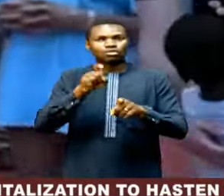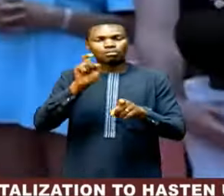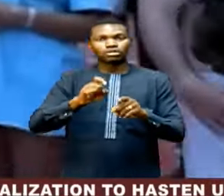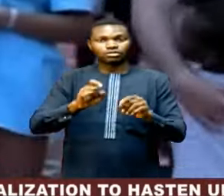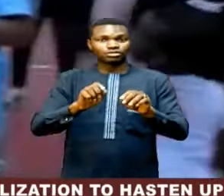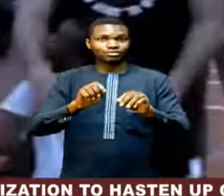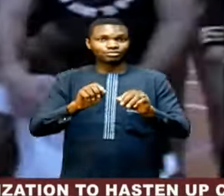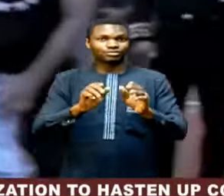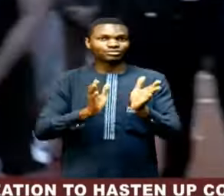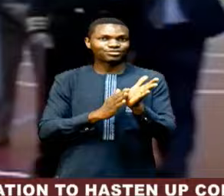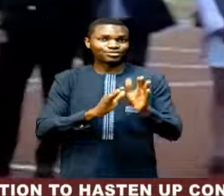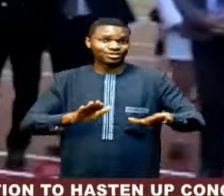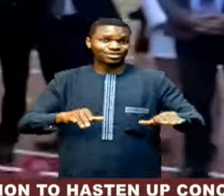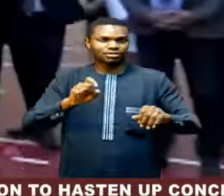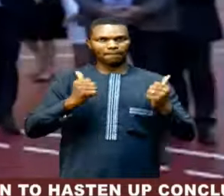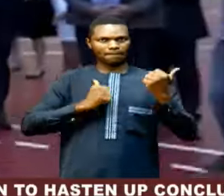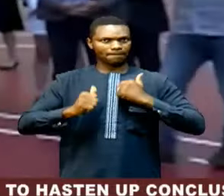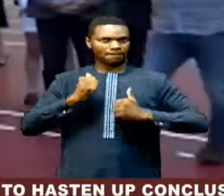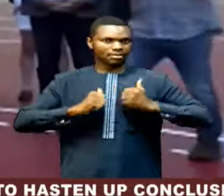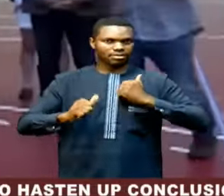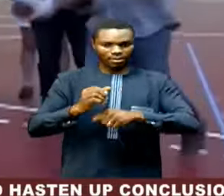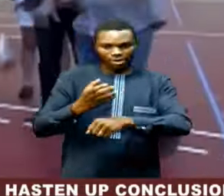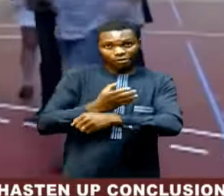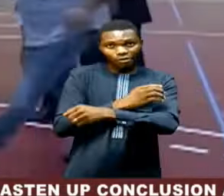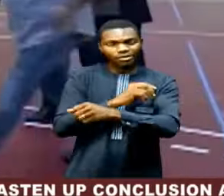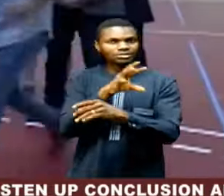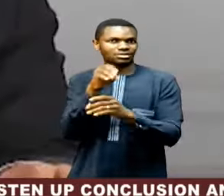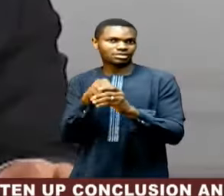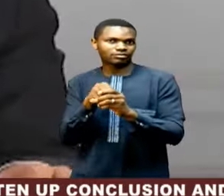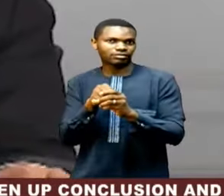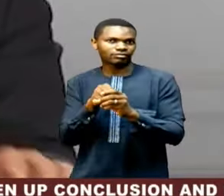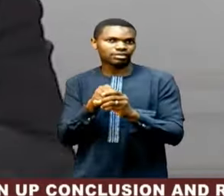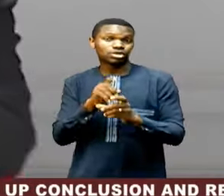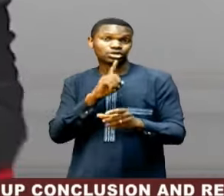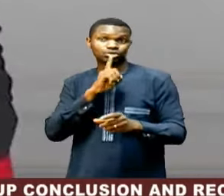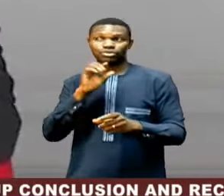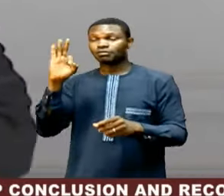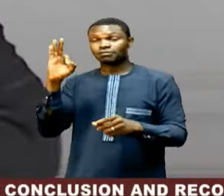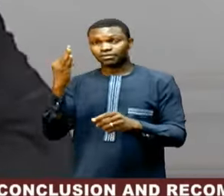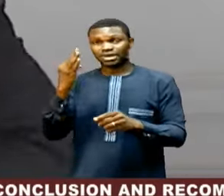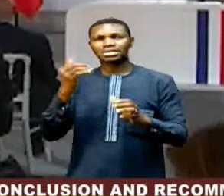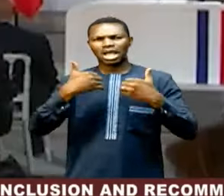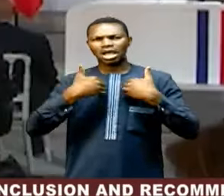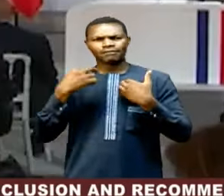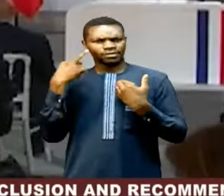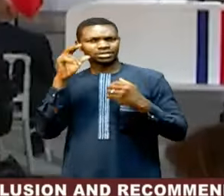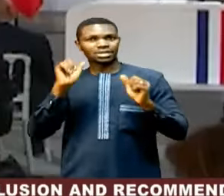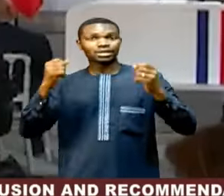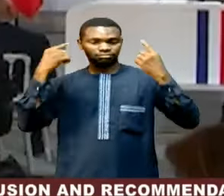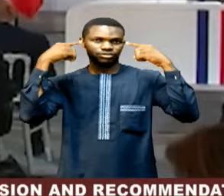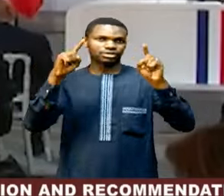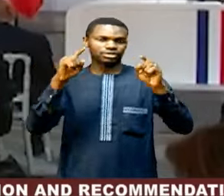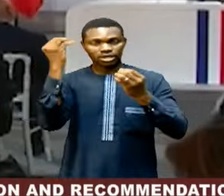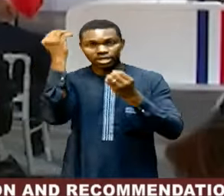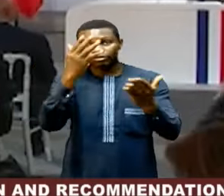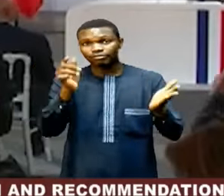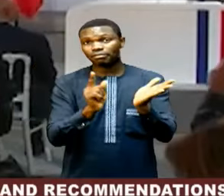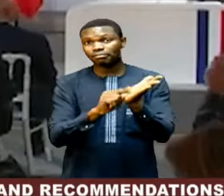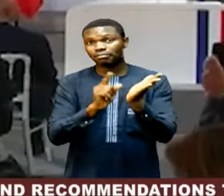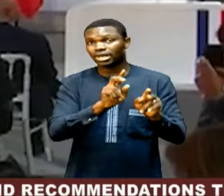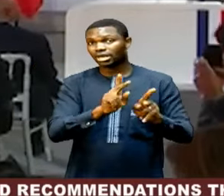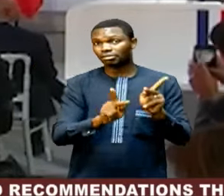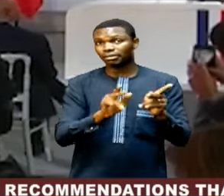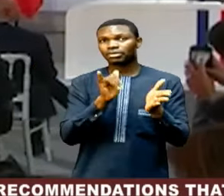Macron said he is convinced that, as a nation, they have the basis to succeed. This, he told reporters gathered under